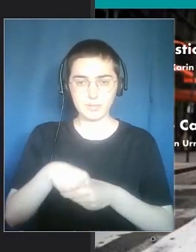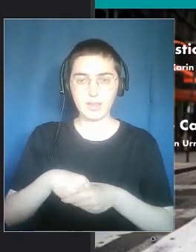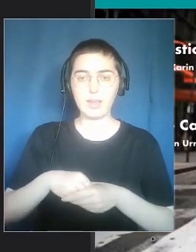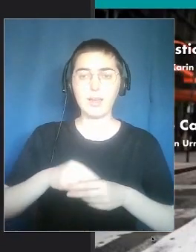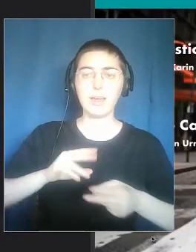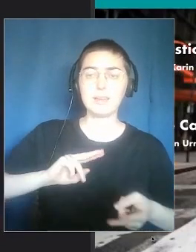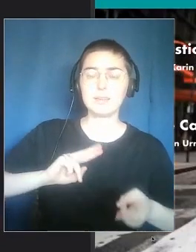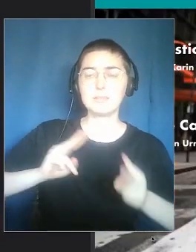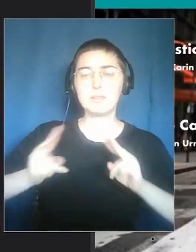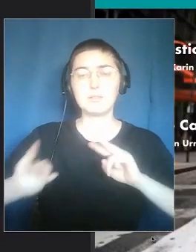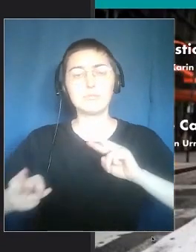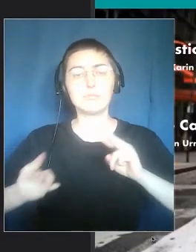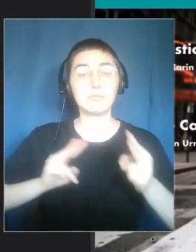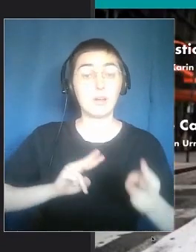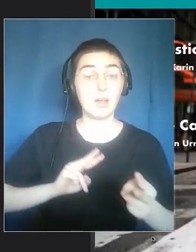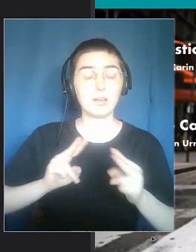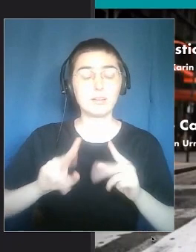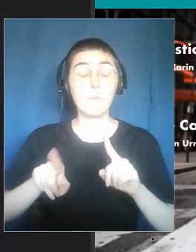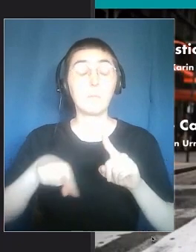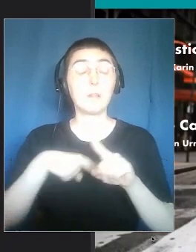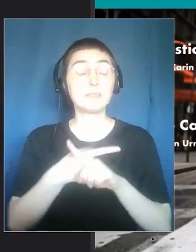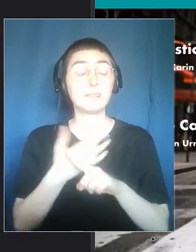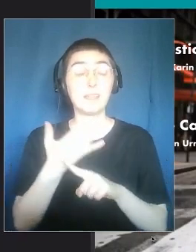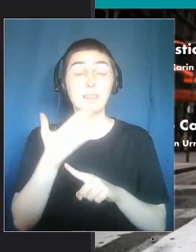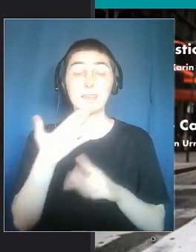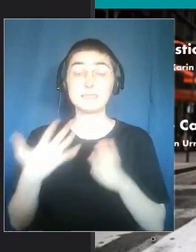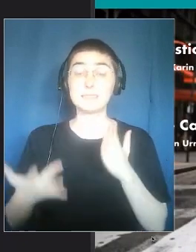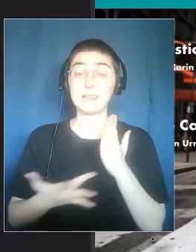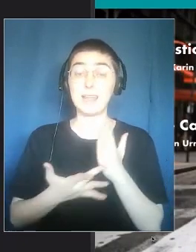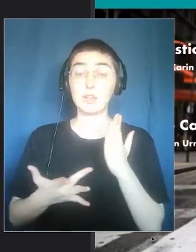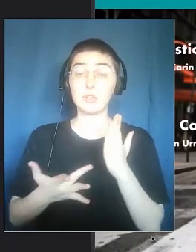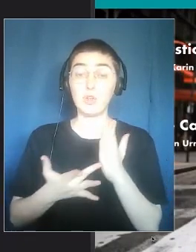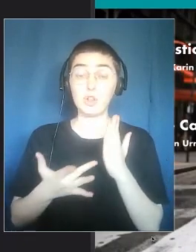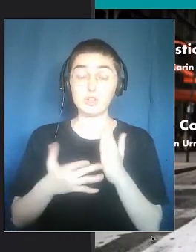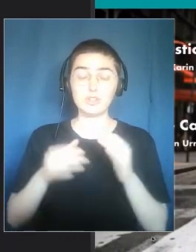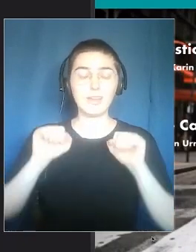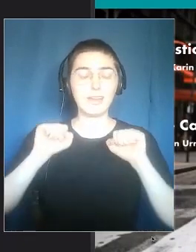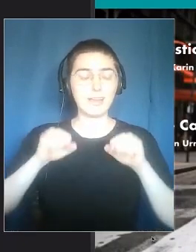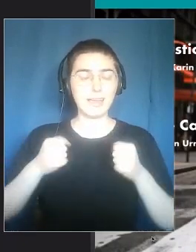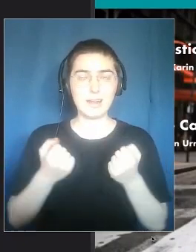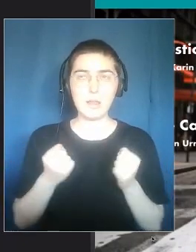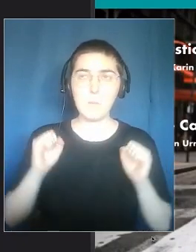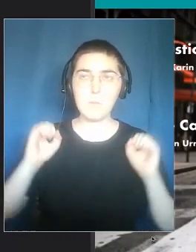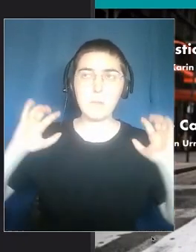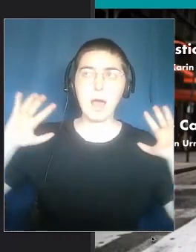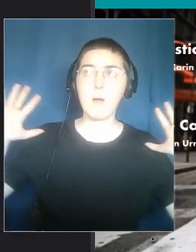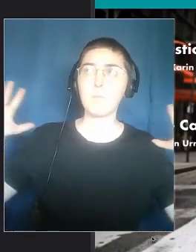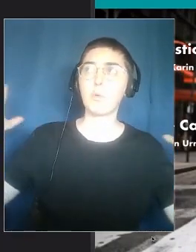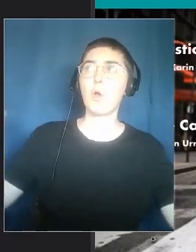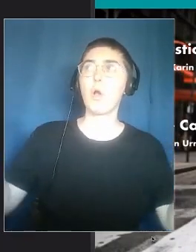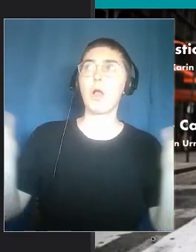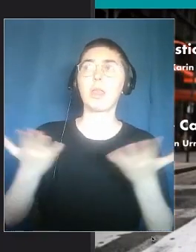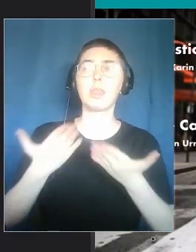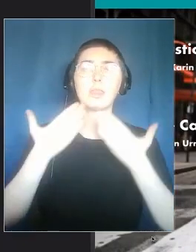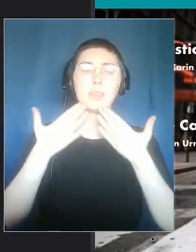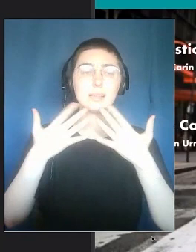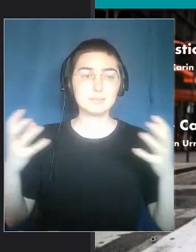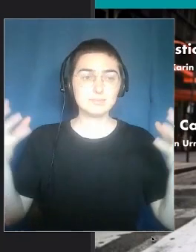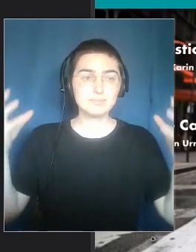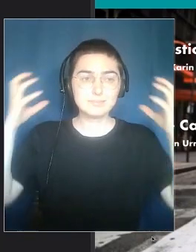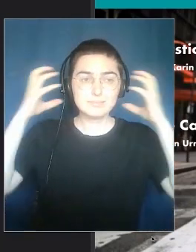only the interaction, but thanks to technology, we can get into some sound bubbles that can